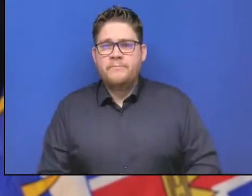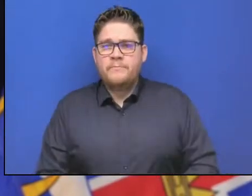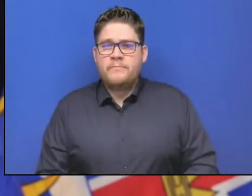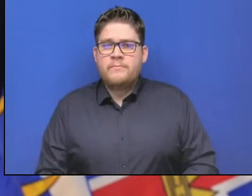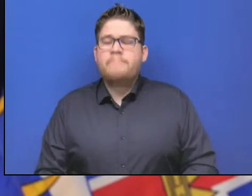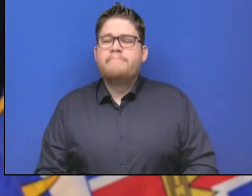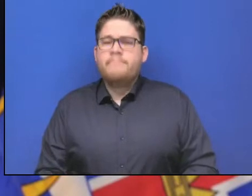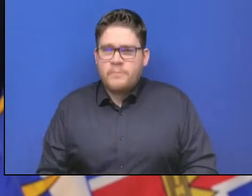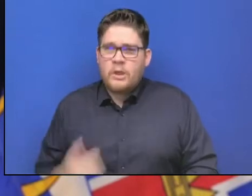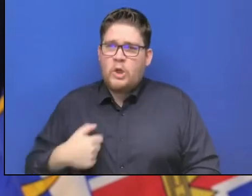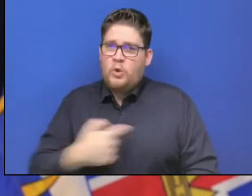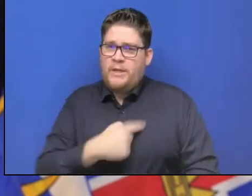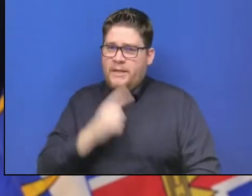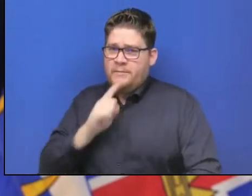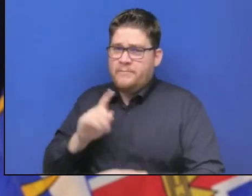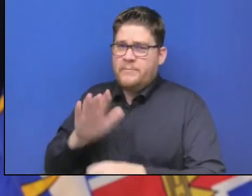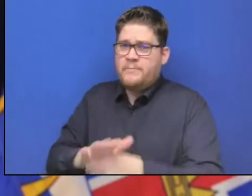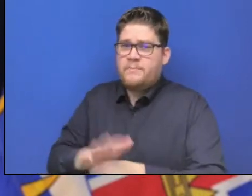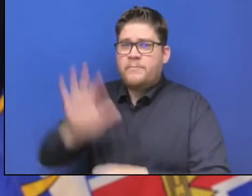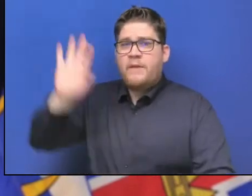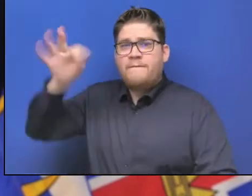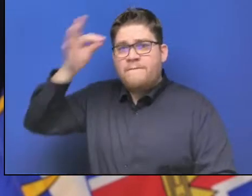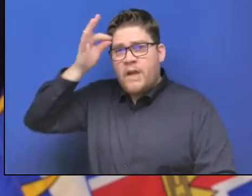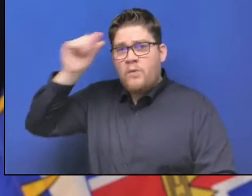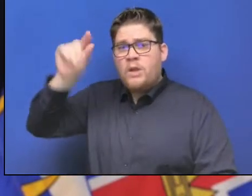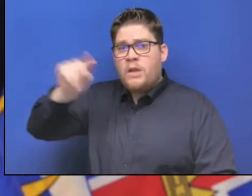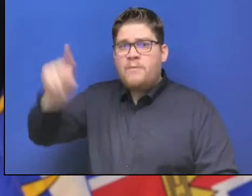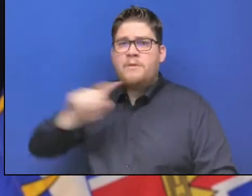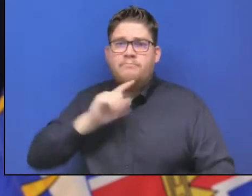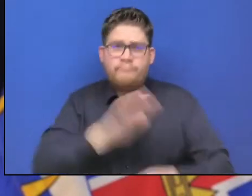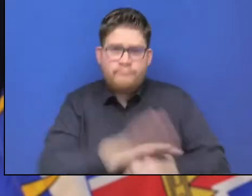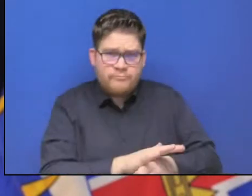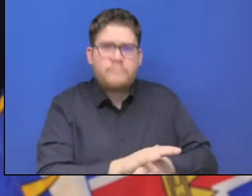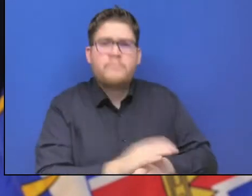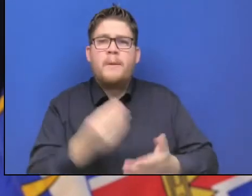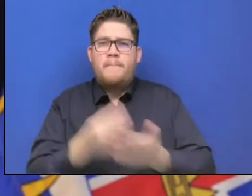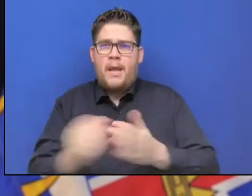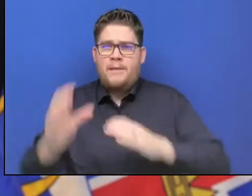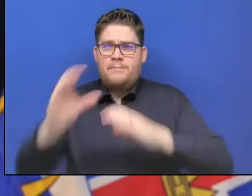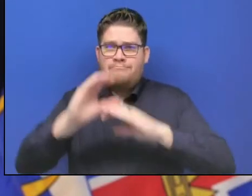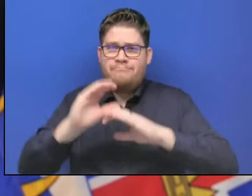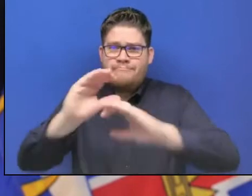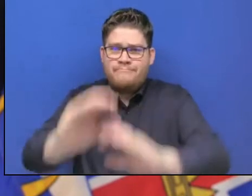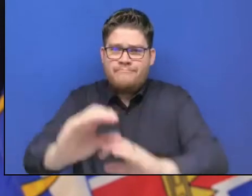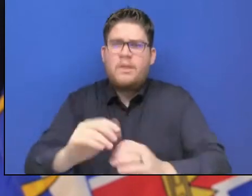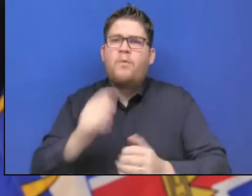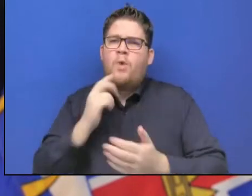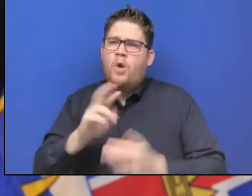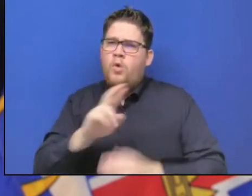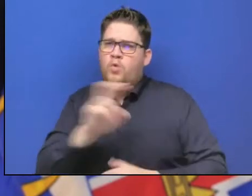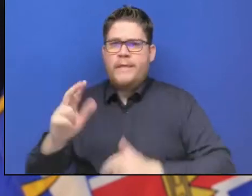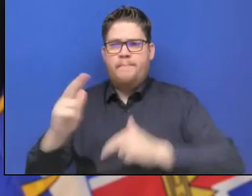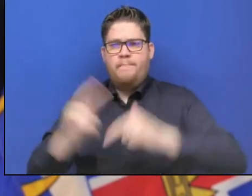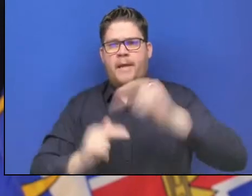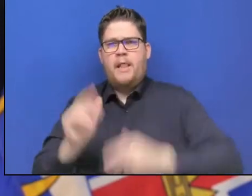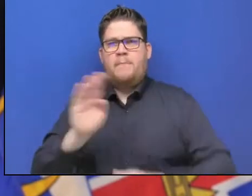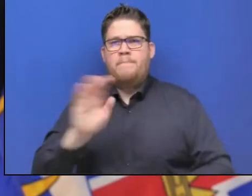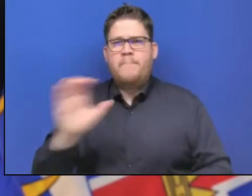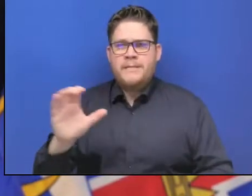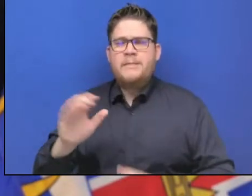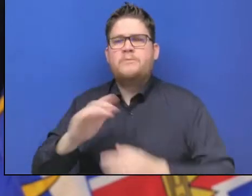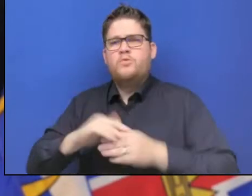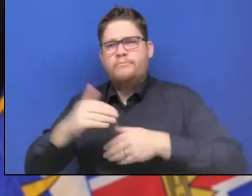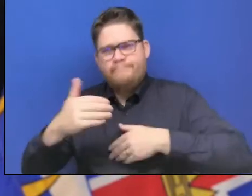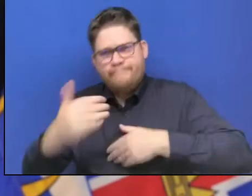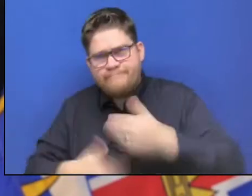and the federal government to be there as partners with financial support for rebuilding community infrastructure as we recover. And as we have